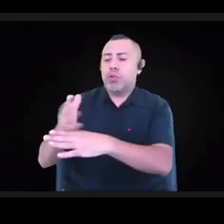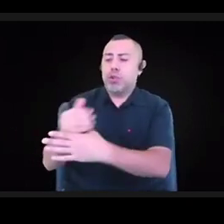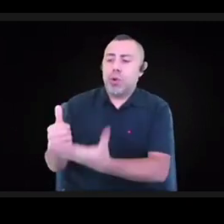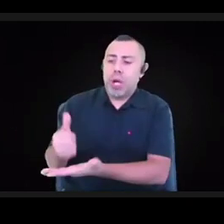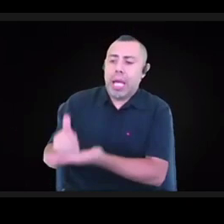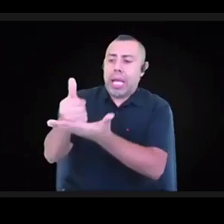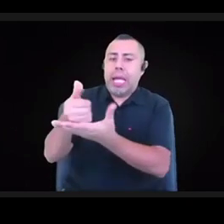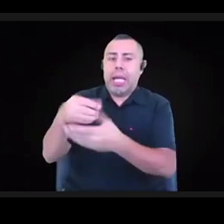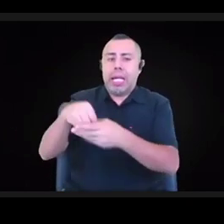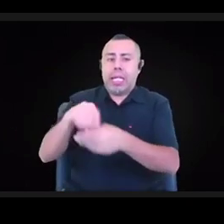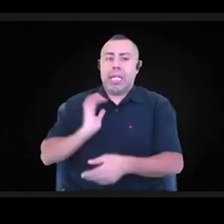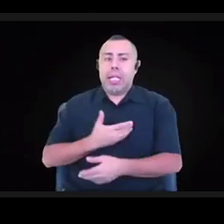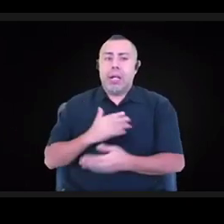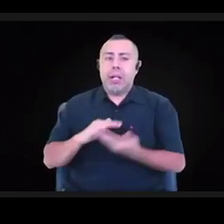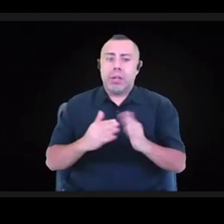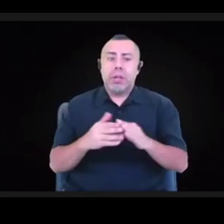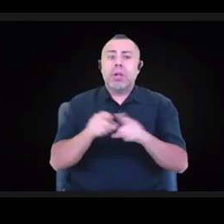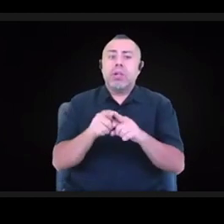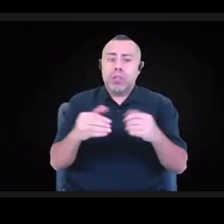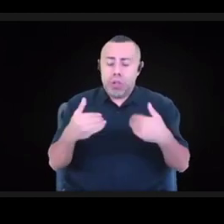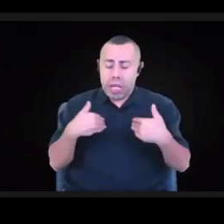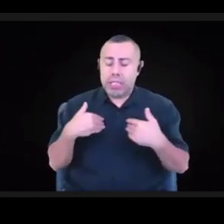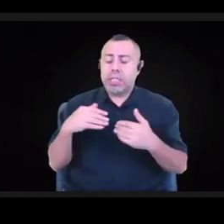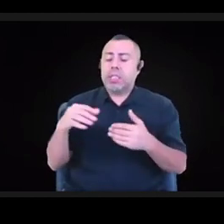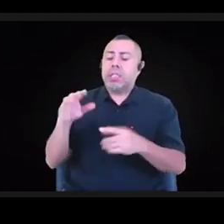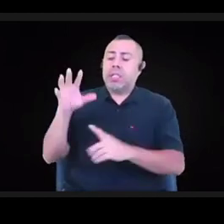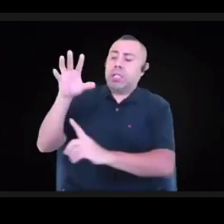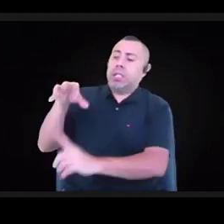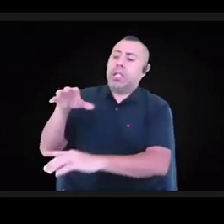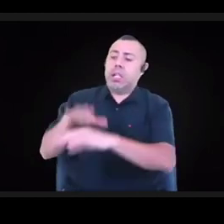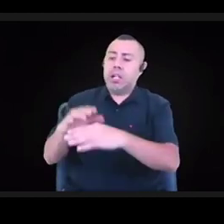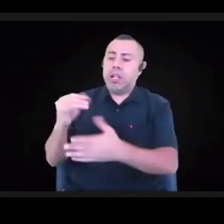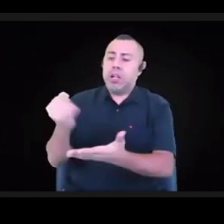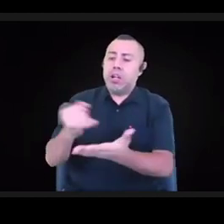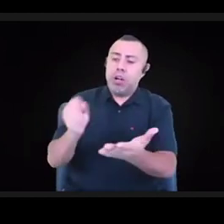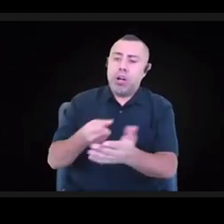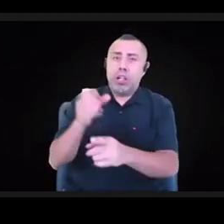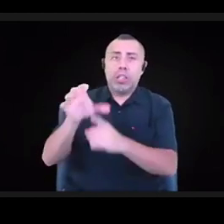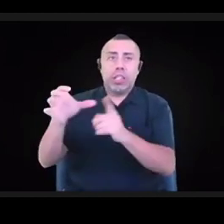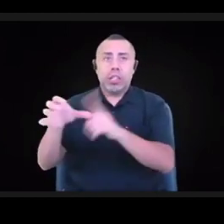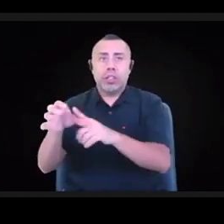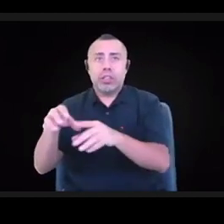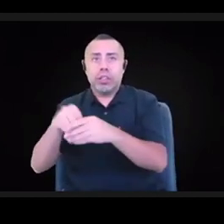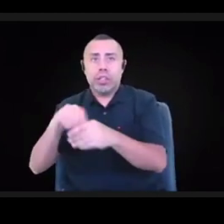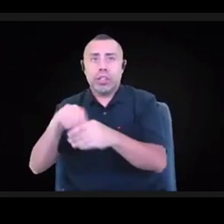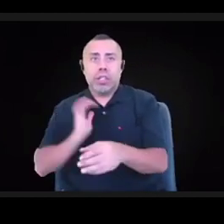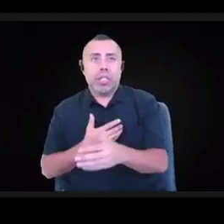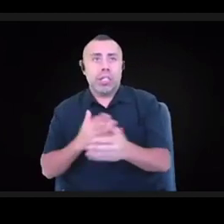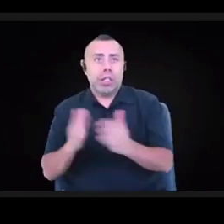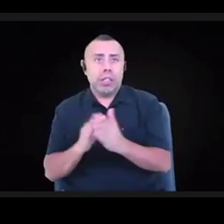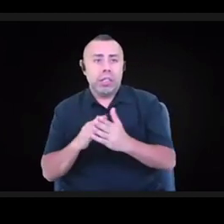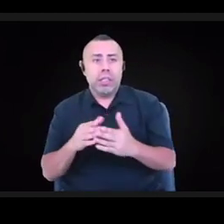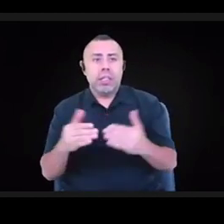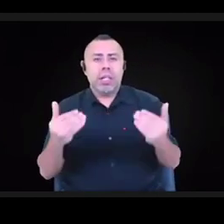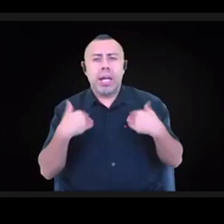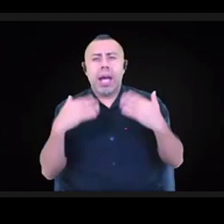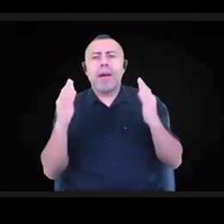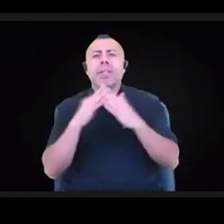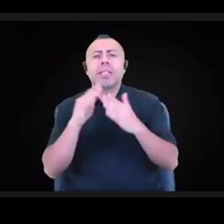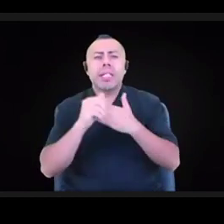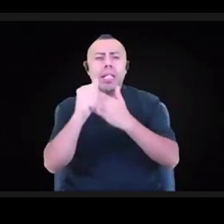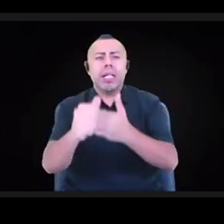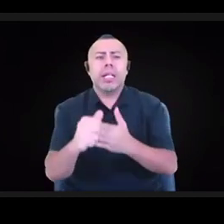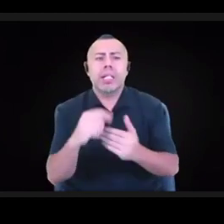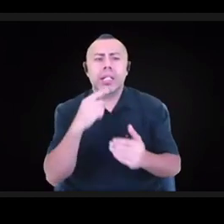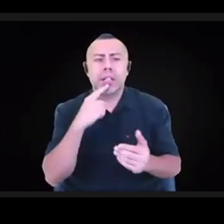interventions that are happening. Some that the city led, like this Public Art Comes to Your Front Yard campaign, where we hired 10 artists